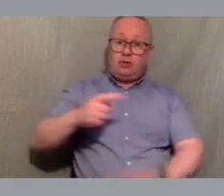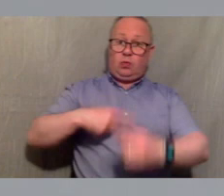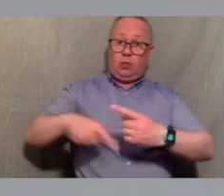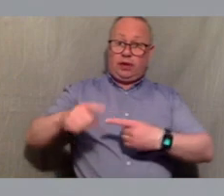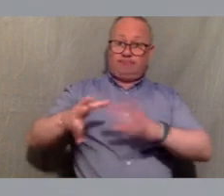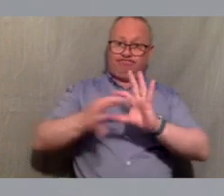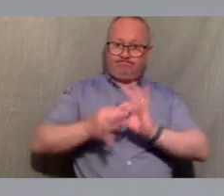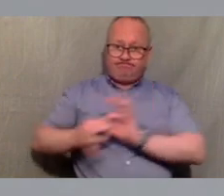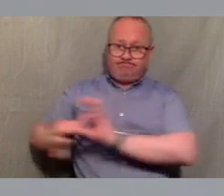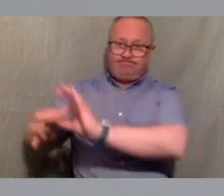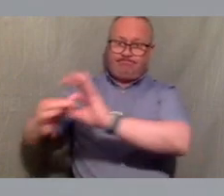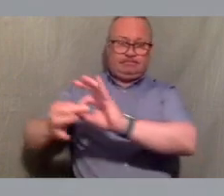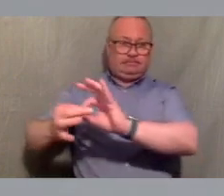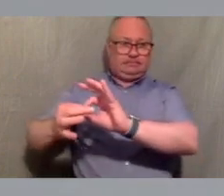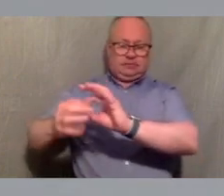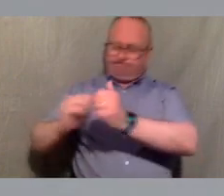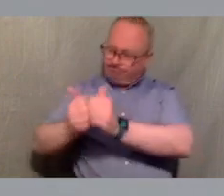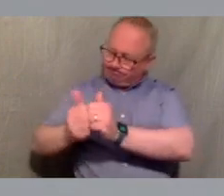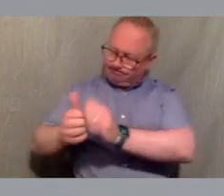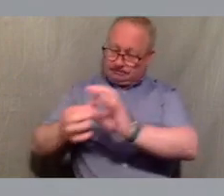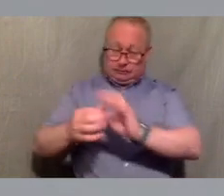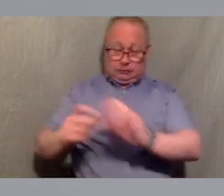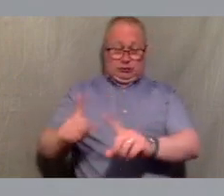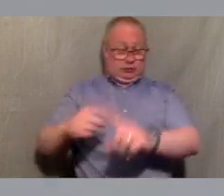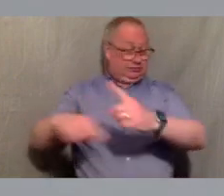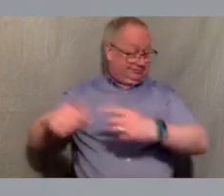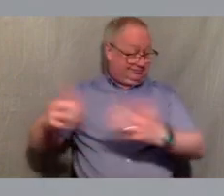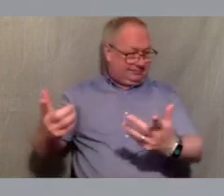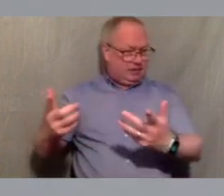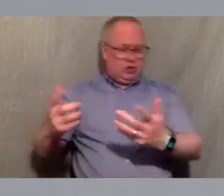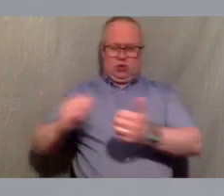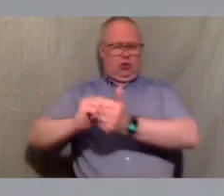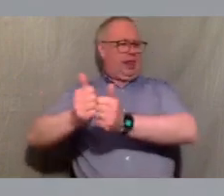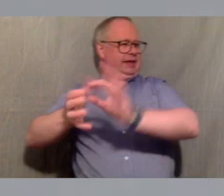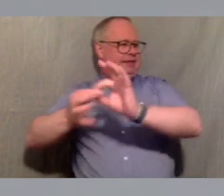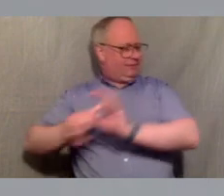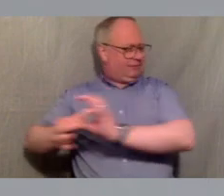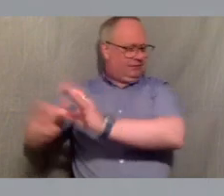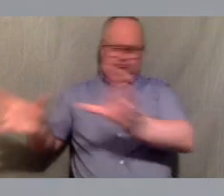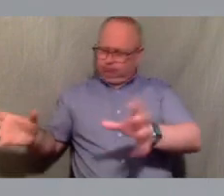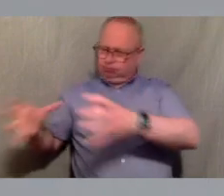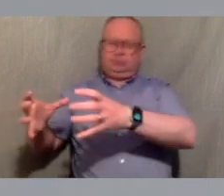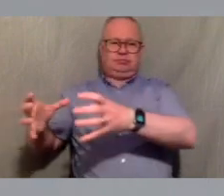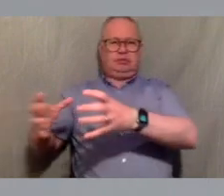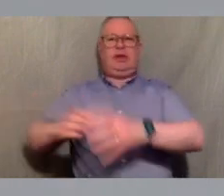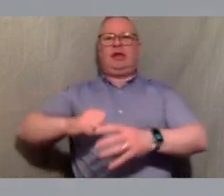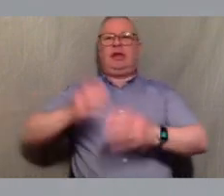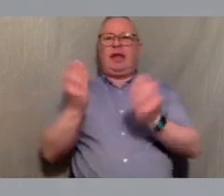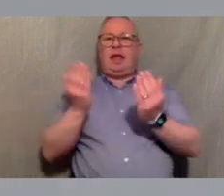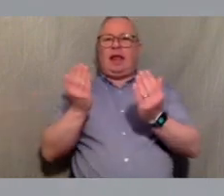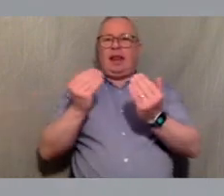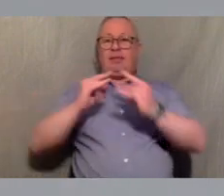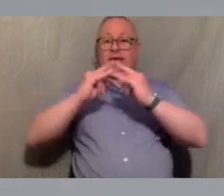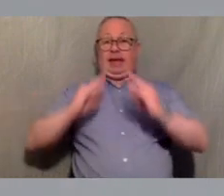whatever we are um collective i suppose uh climate camp's guiding aim